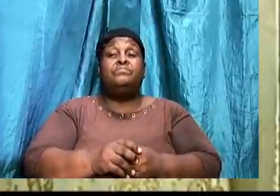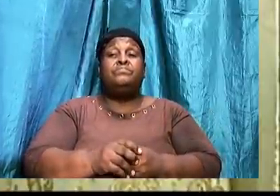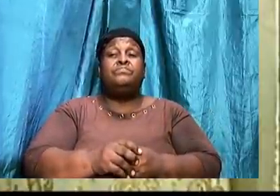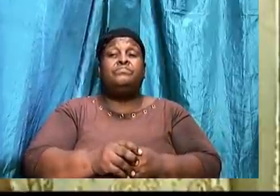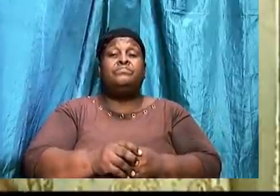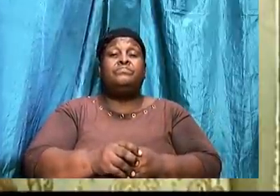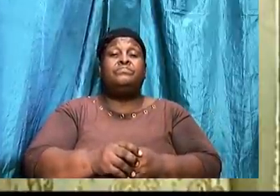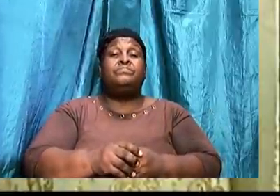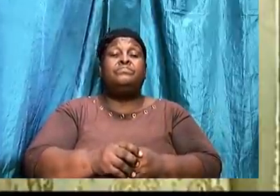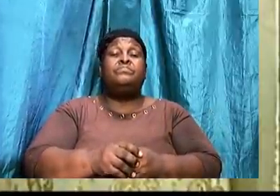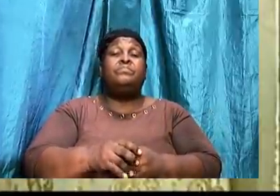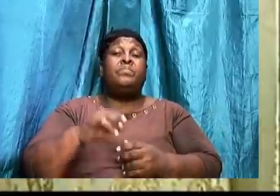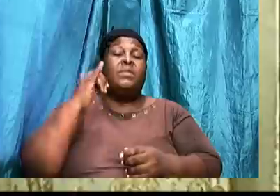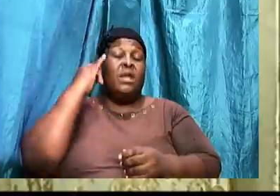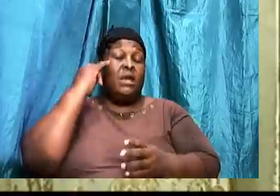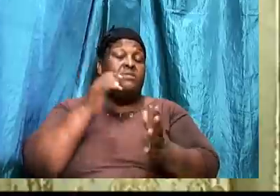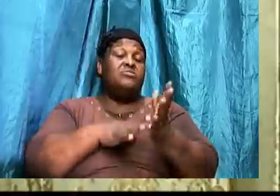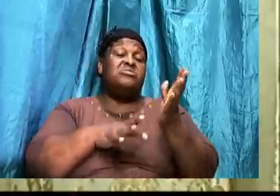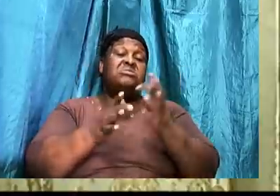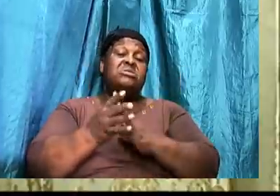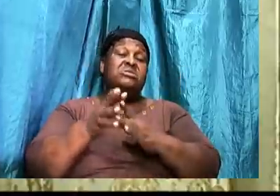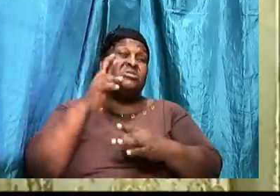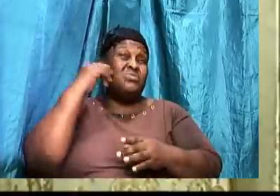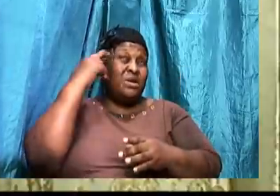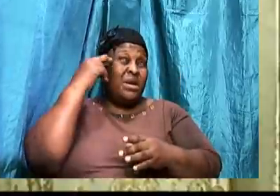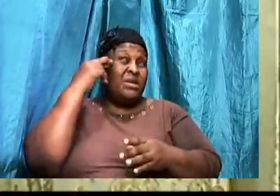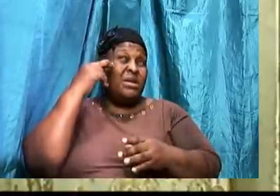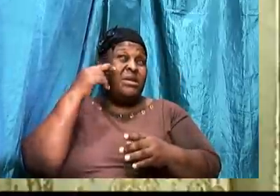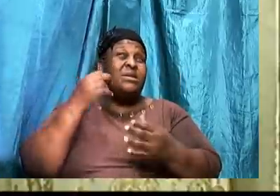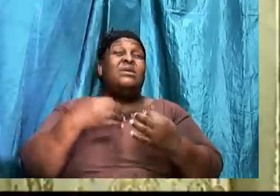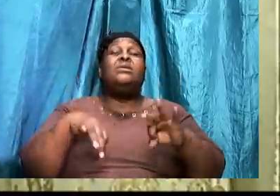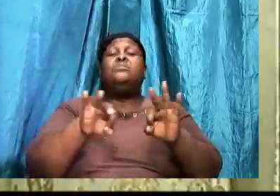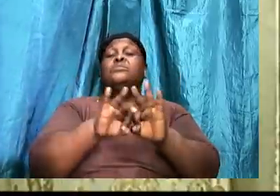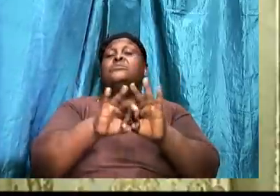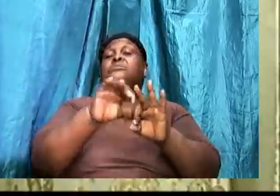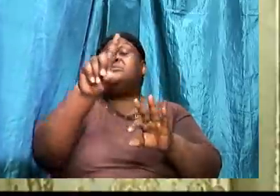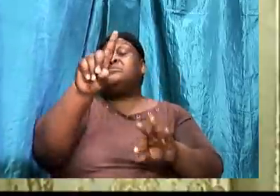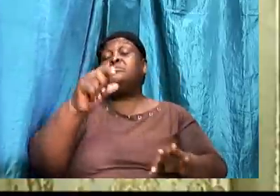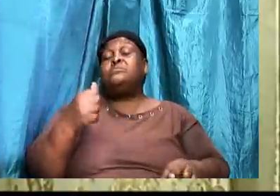And if Jesus recognized. The importance of tithing. So should we.